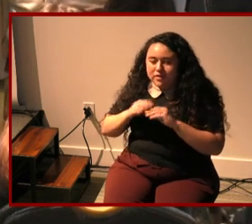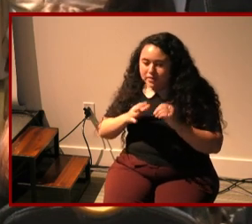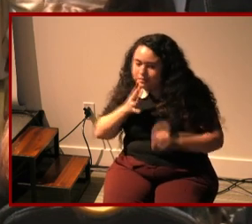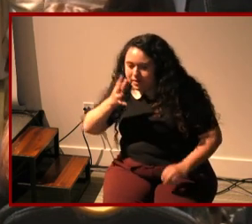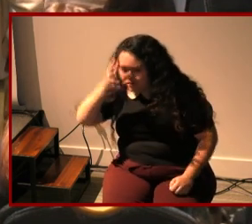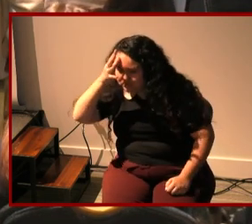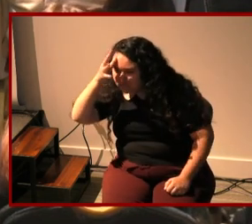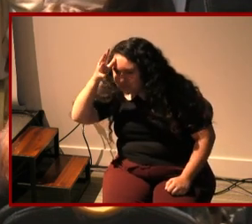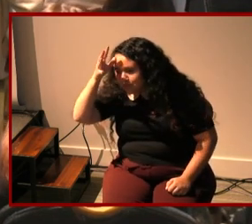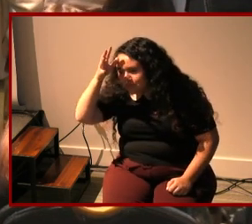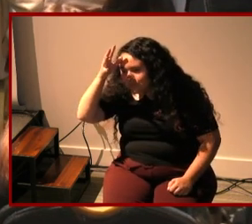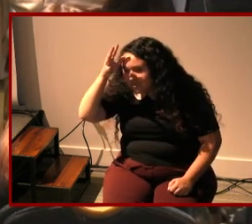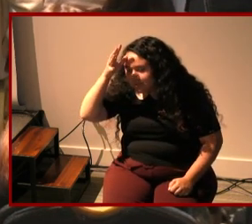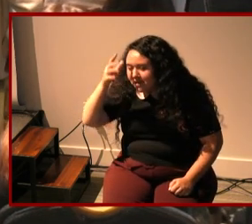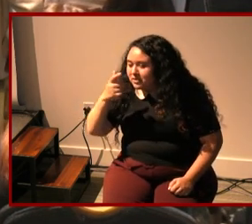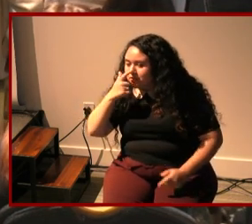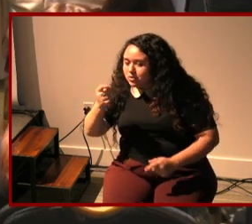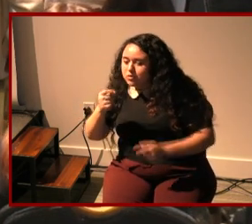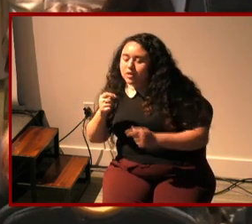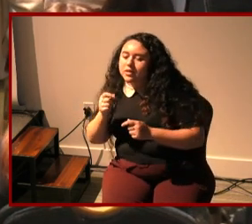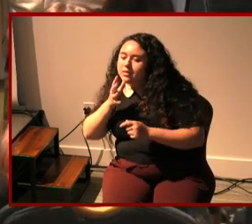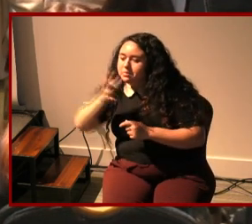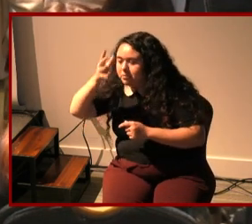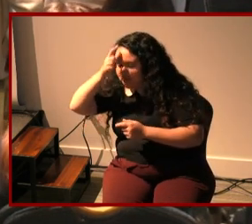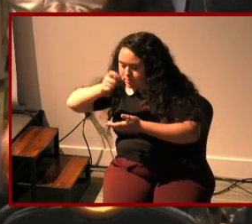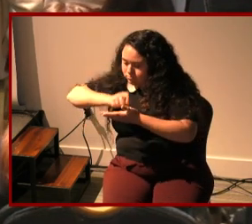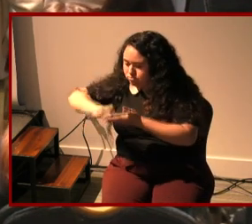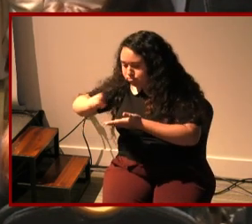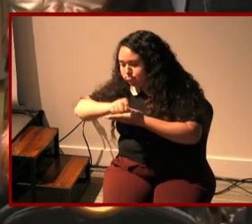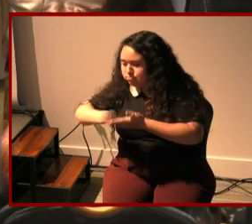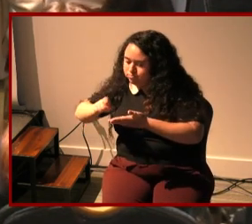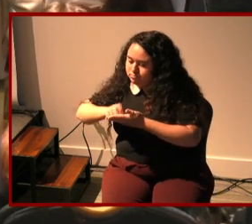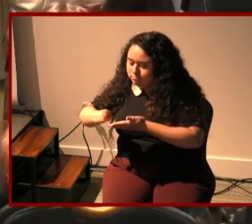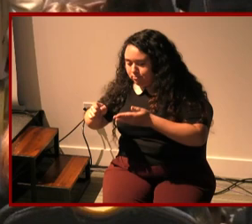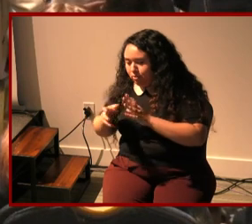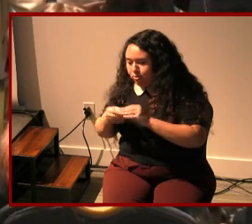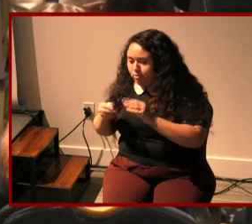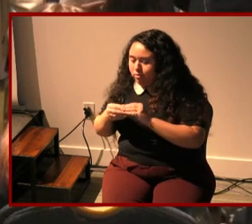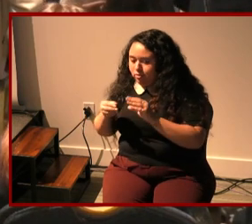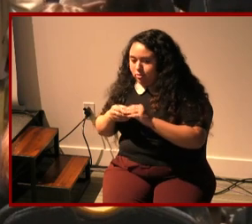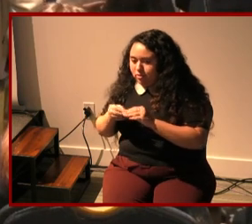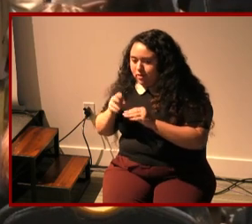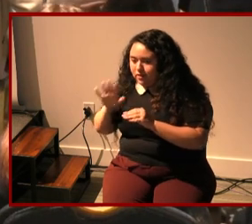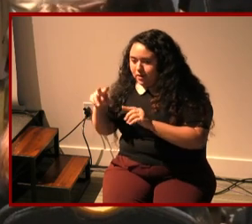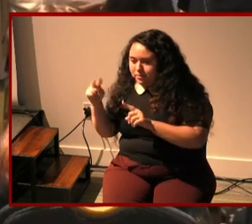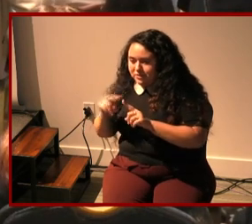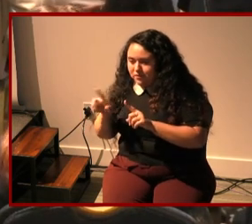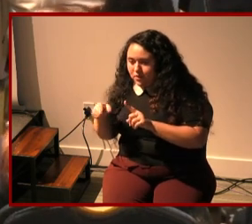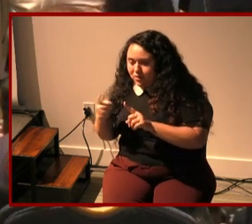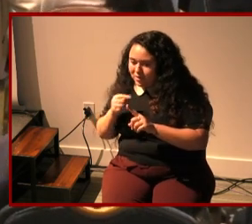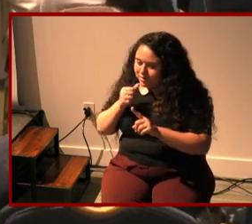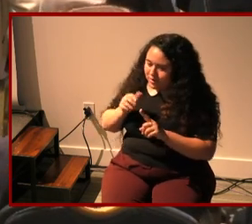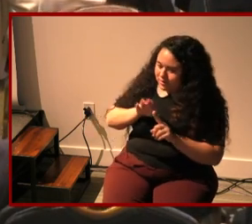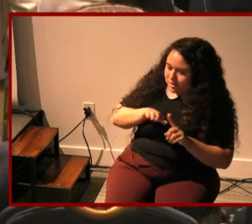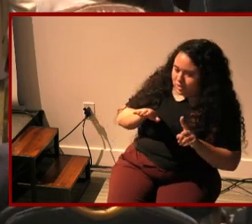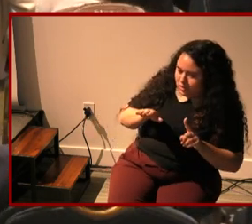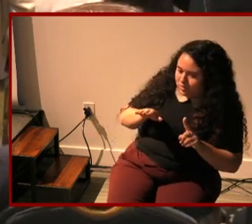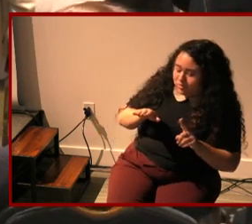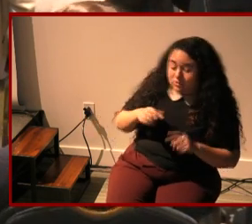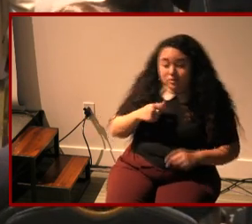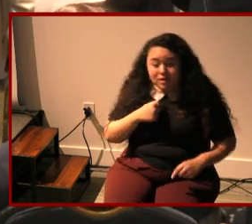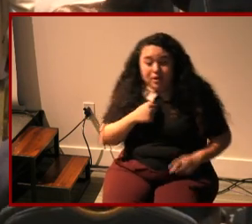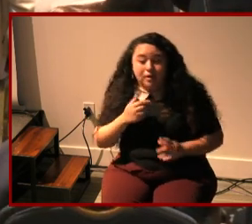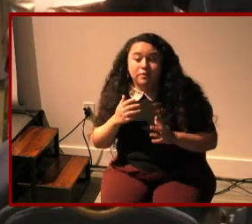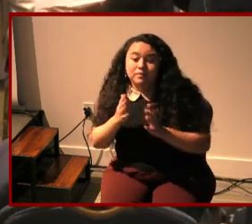and it's interesting that the parents are like just um providing their own perspective of it i am also so